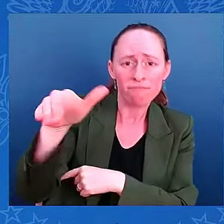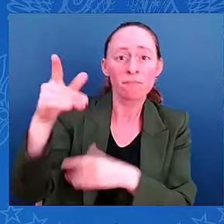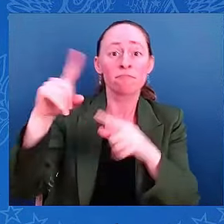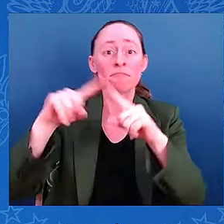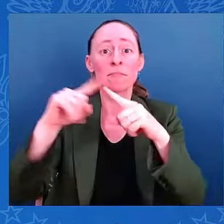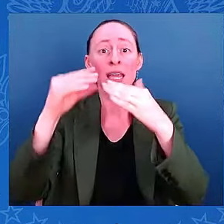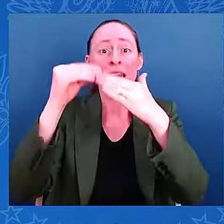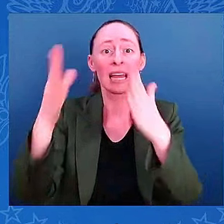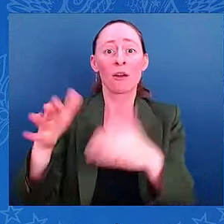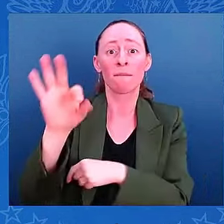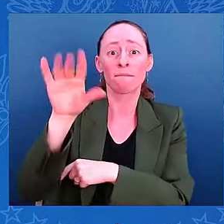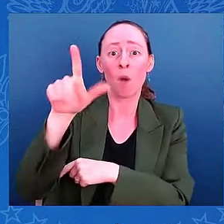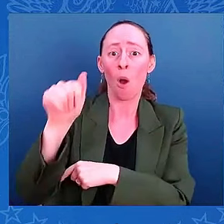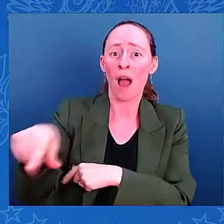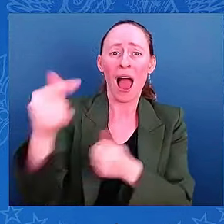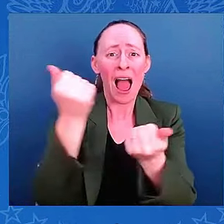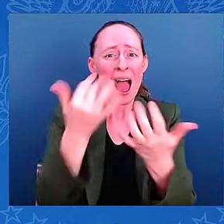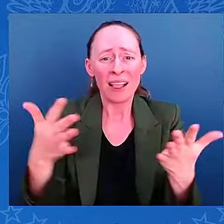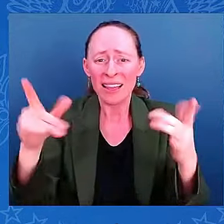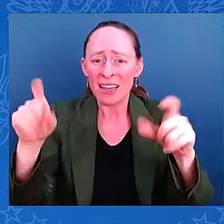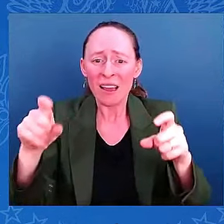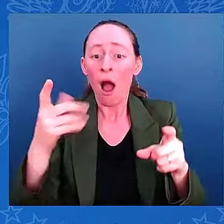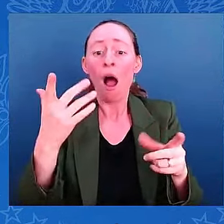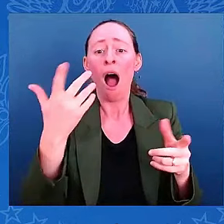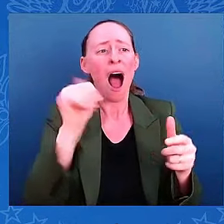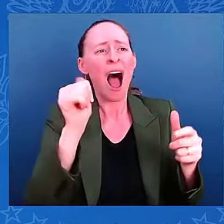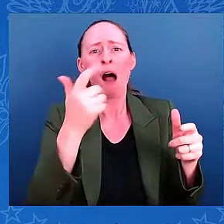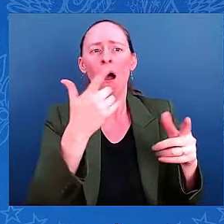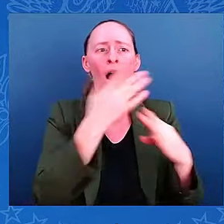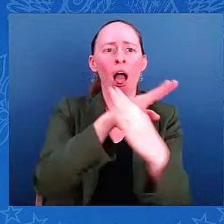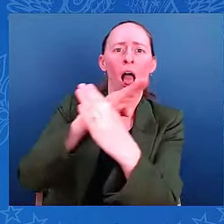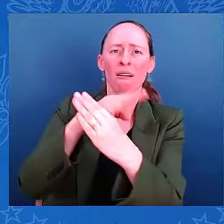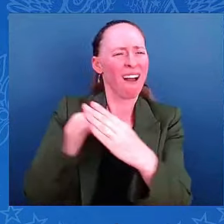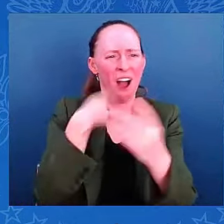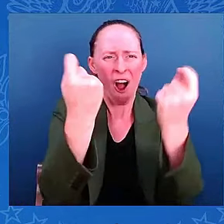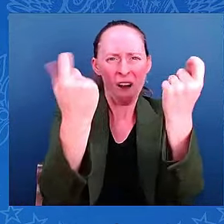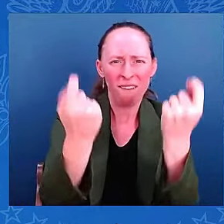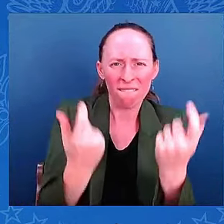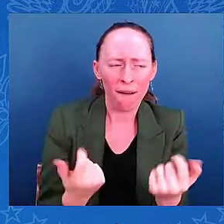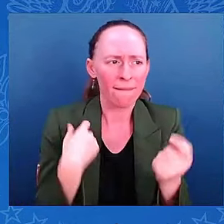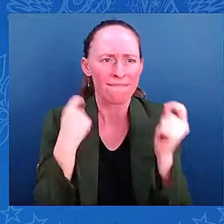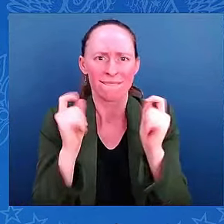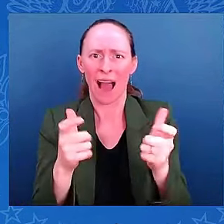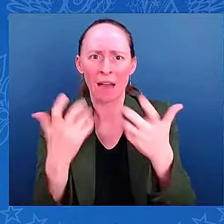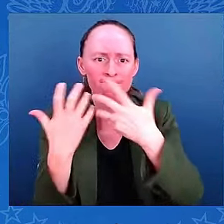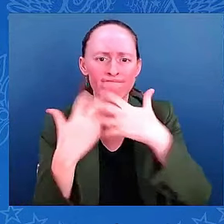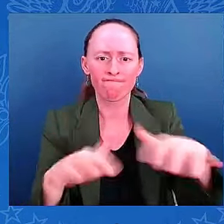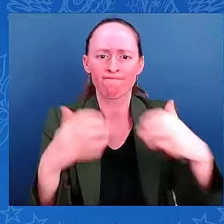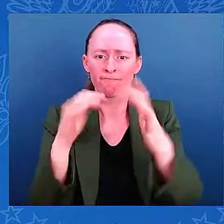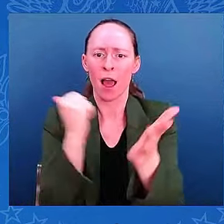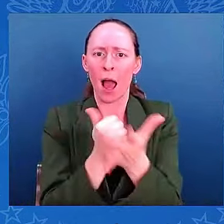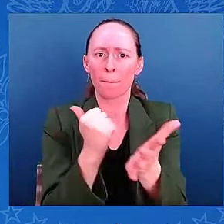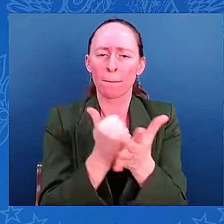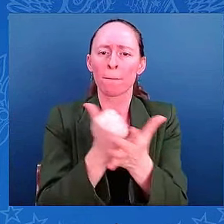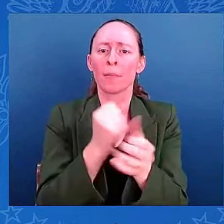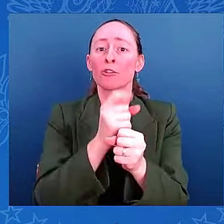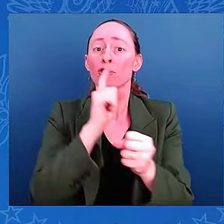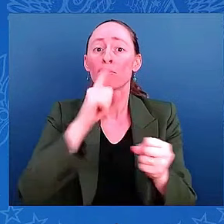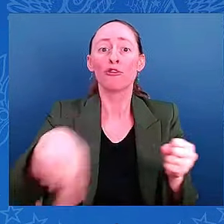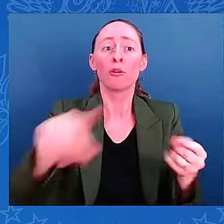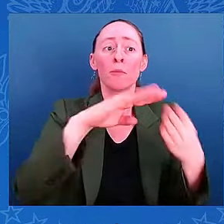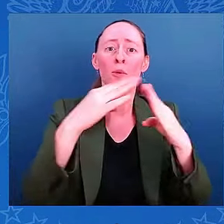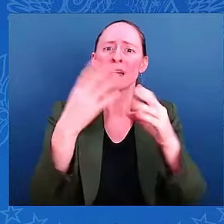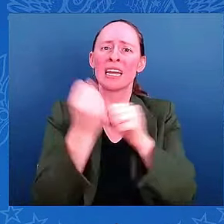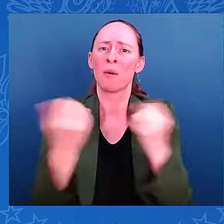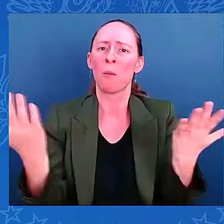getting relief to folks, to make sure also that communities receive the resources and the support that they need as quickly as possible.